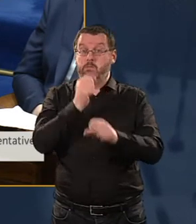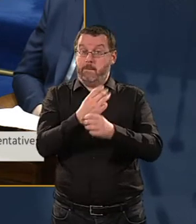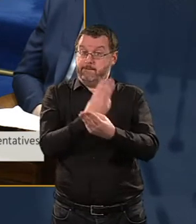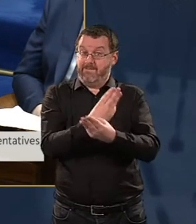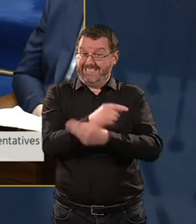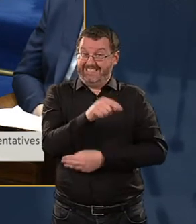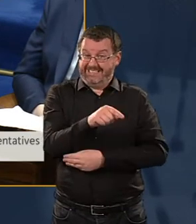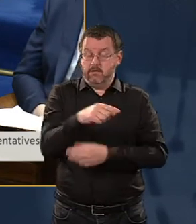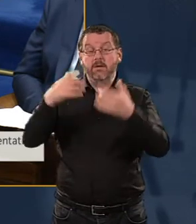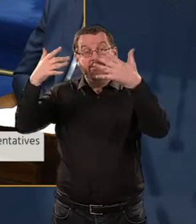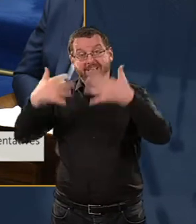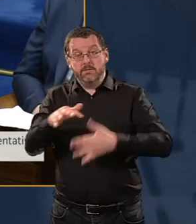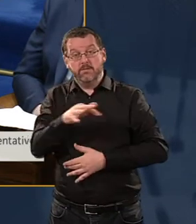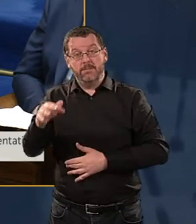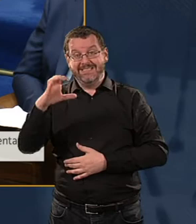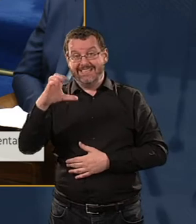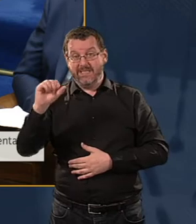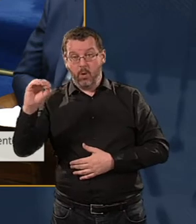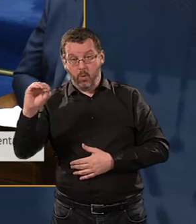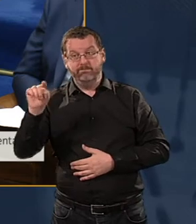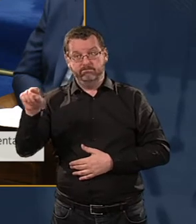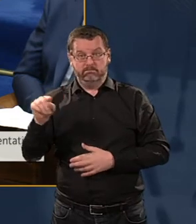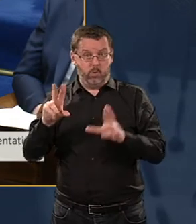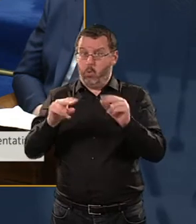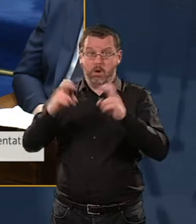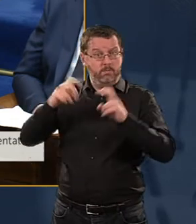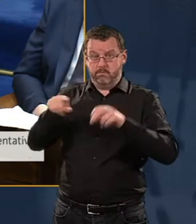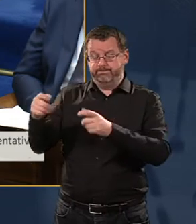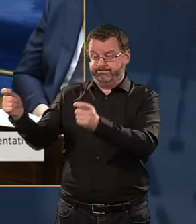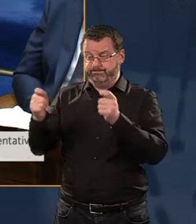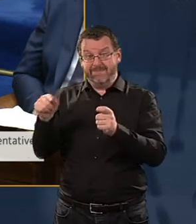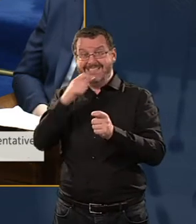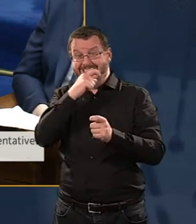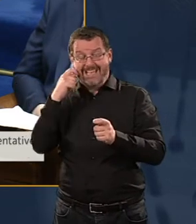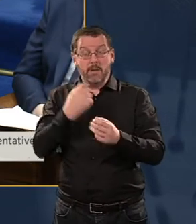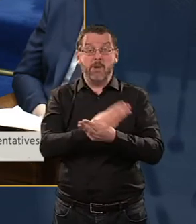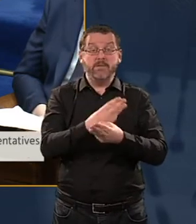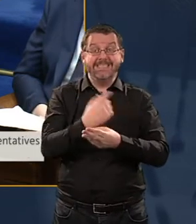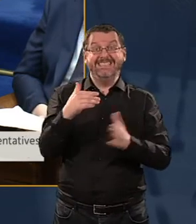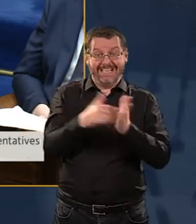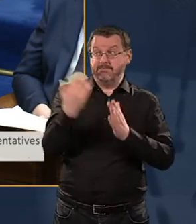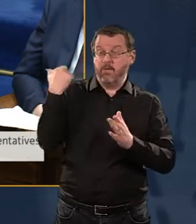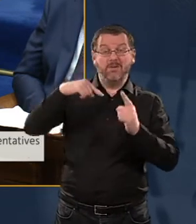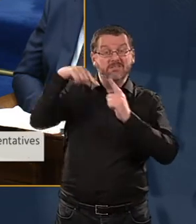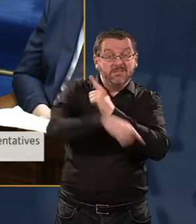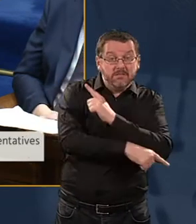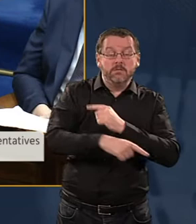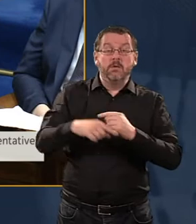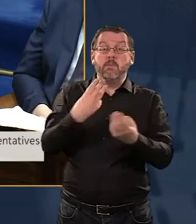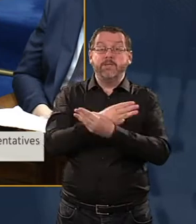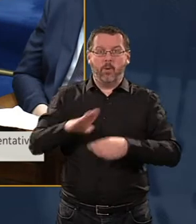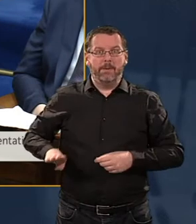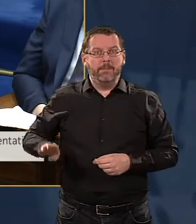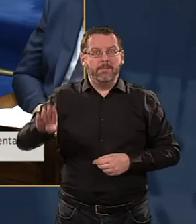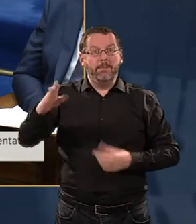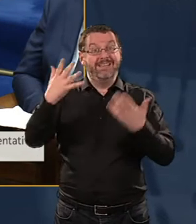and these are the CSO's figures and nobody disputes these, poverty did of course rise during the recession and the financial crisis, but has now been falling